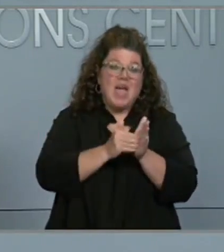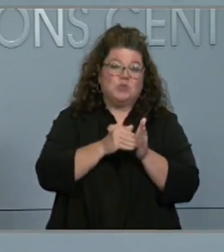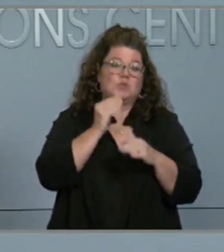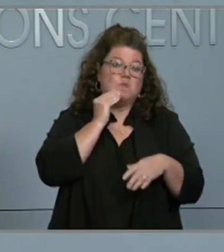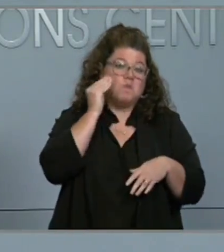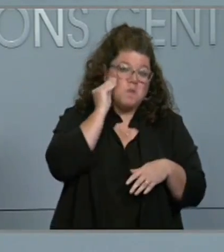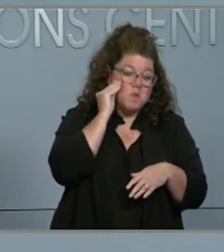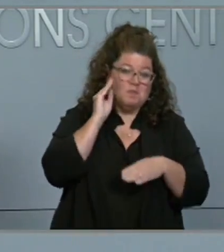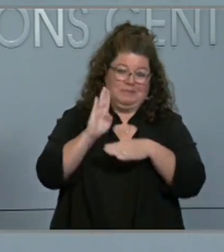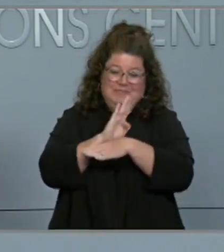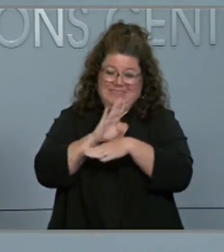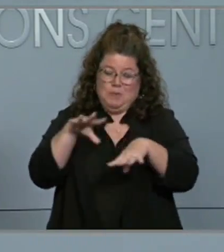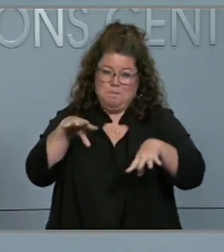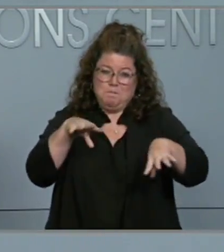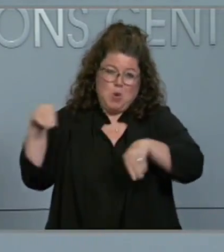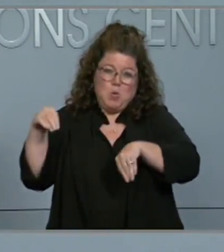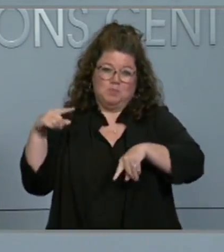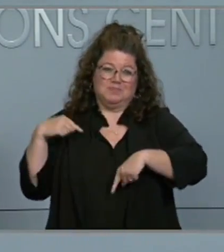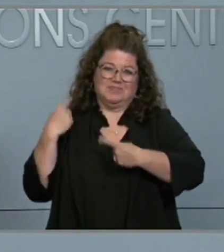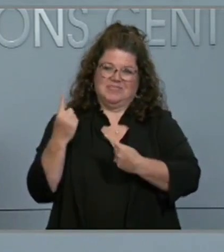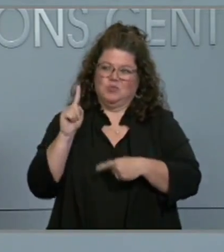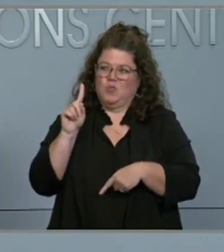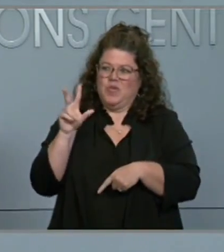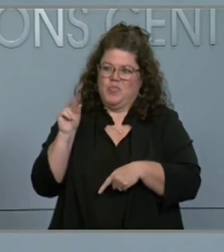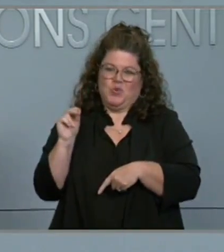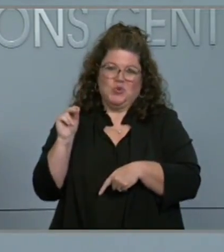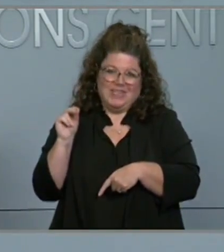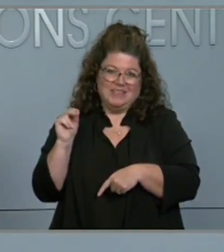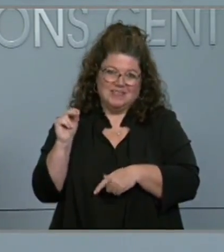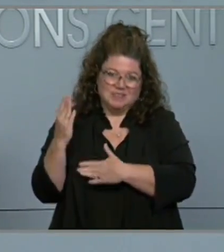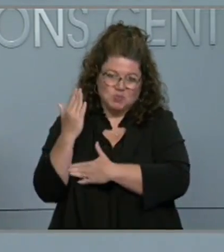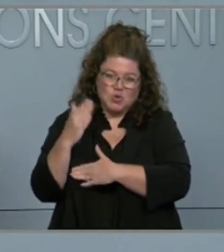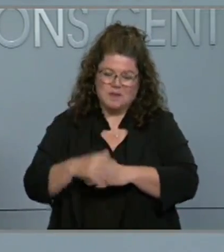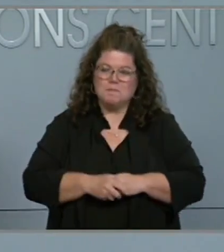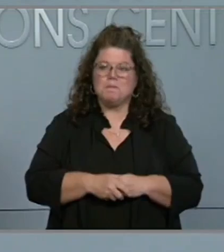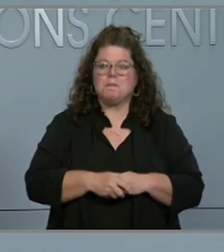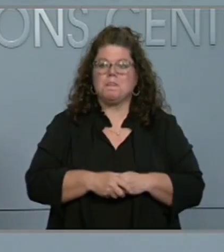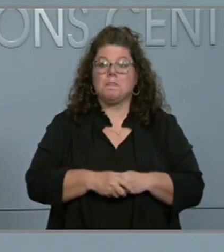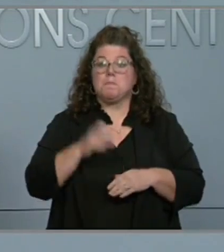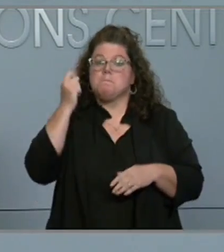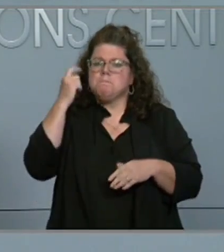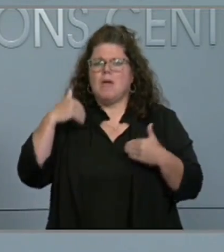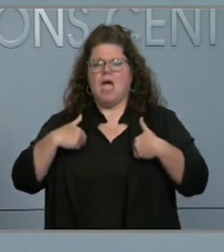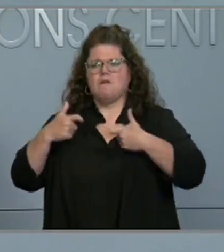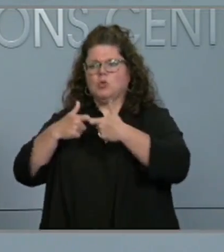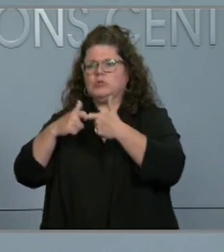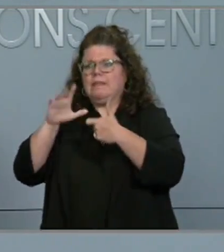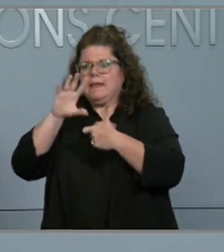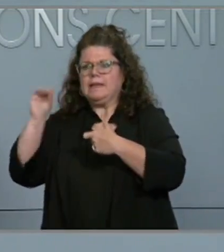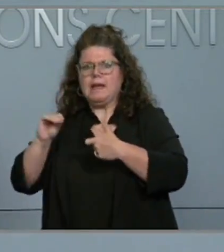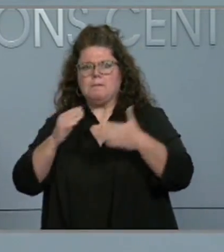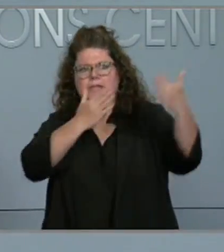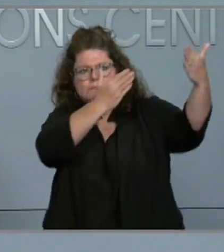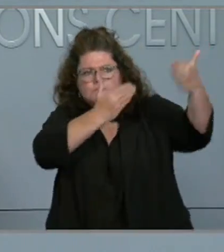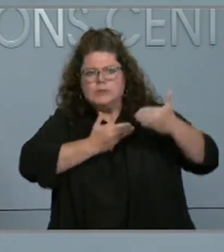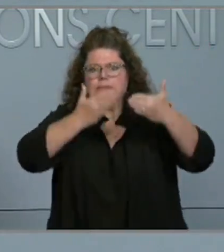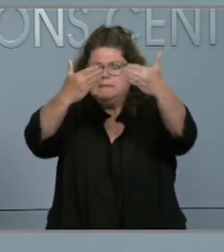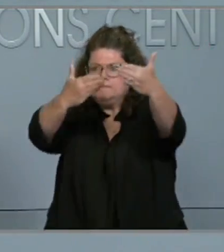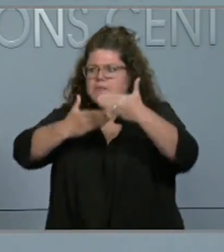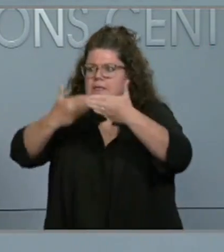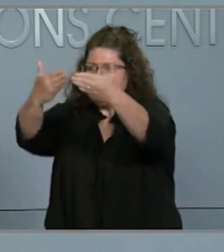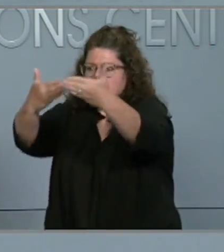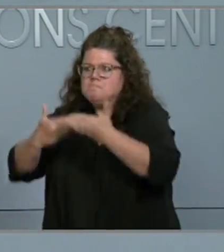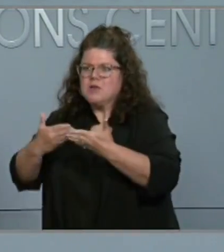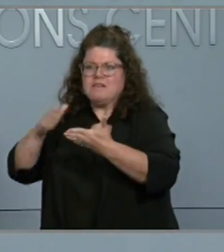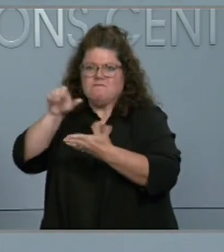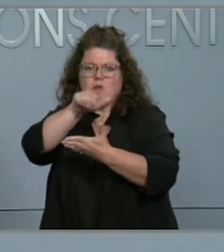power as of 1.30 p.m. Utility companies have brought in extra crews from other parts of the country and tell us